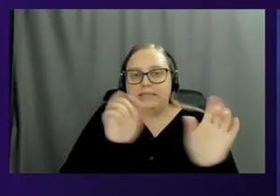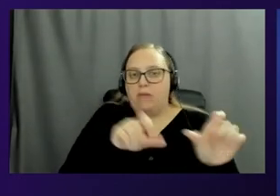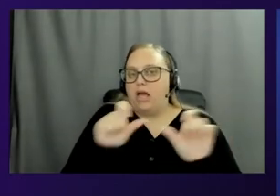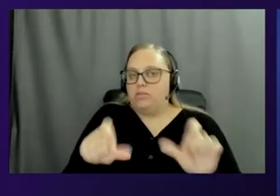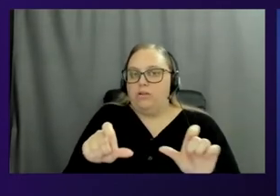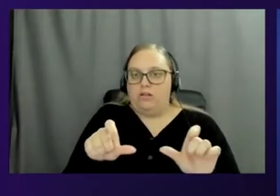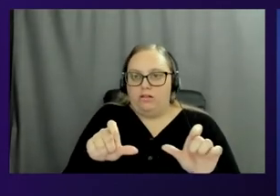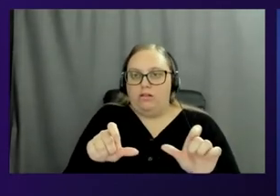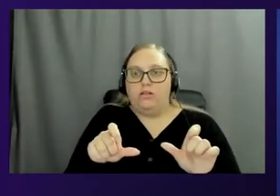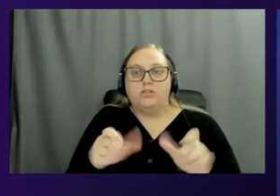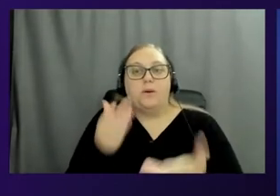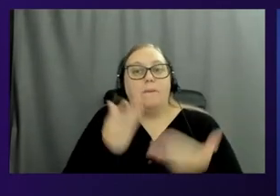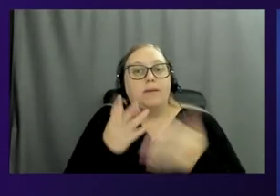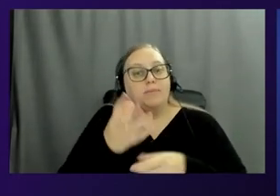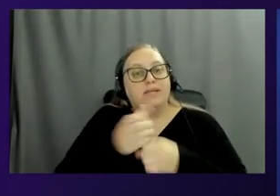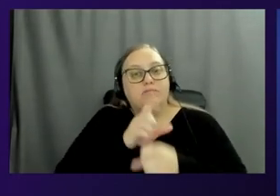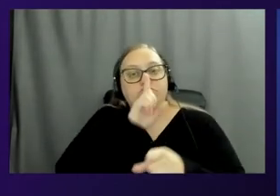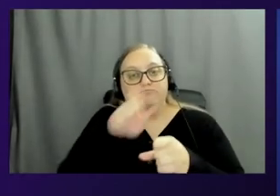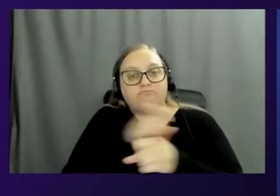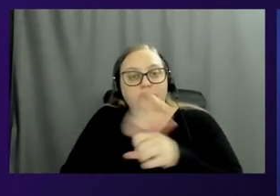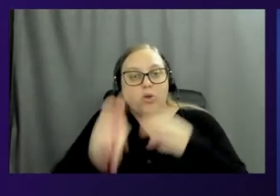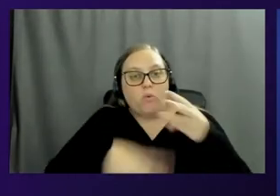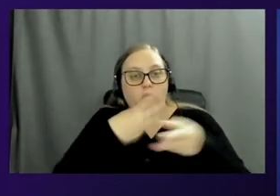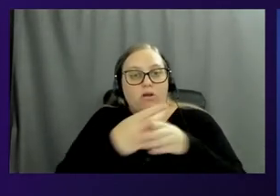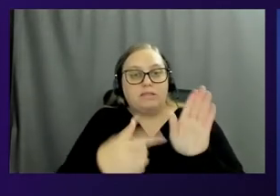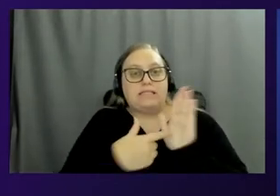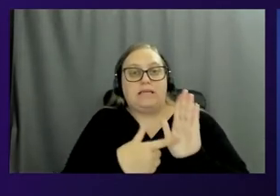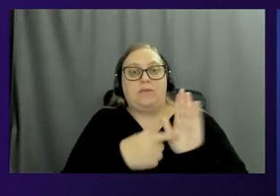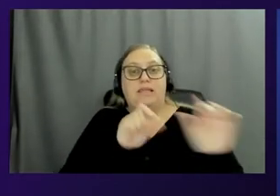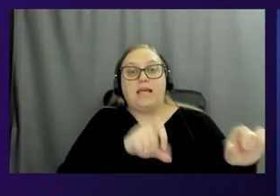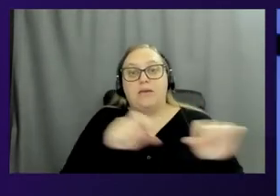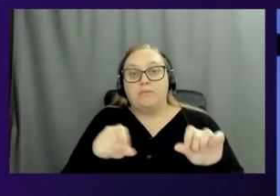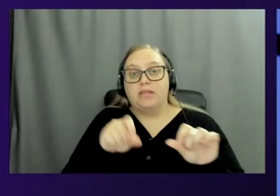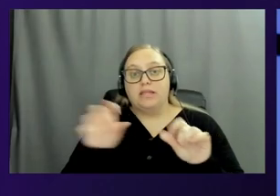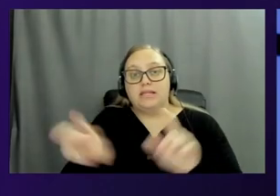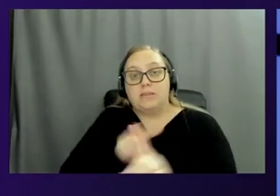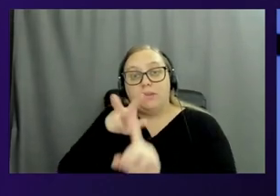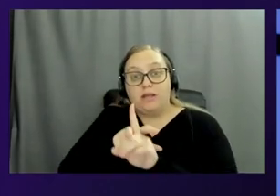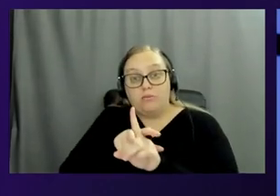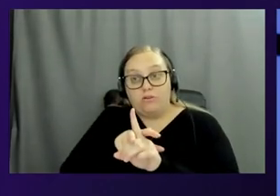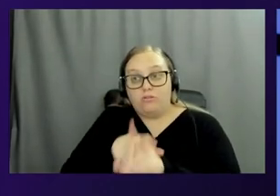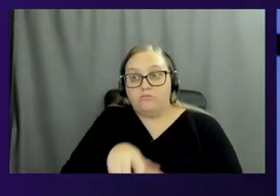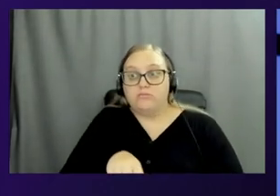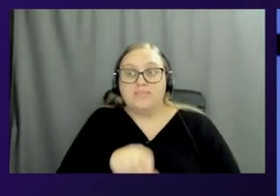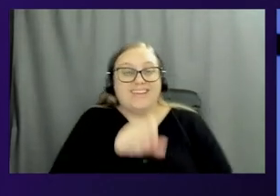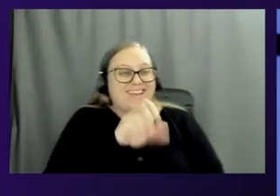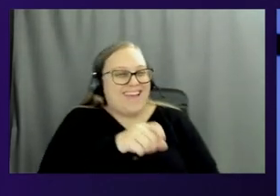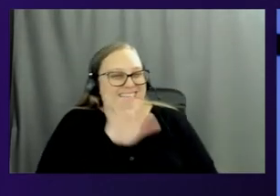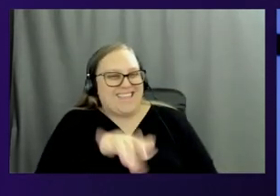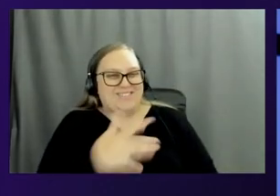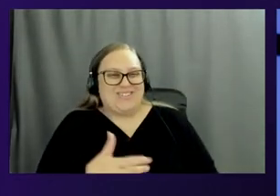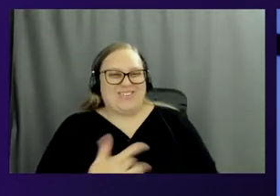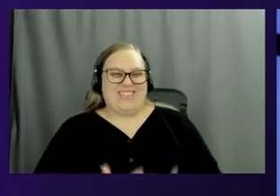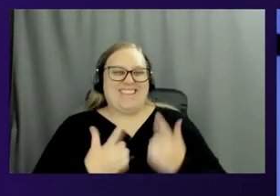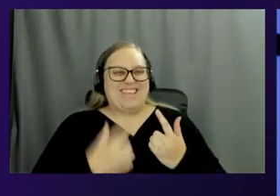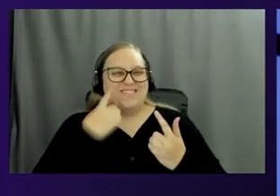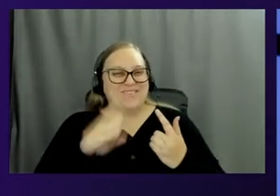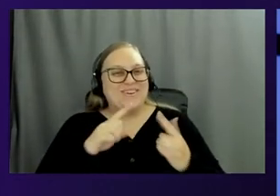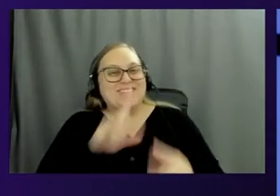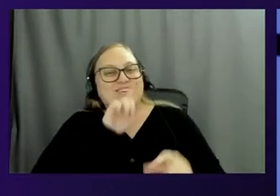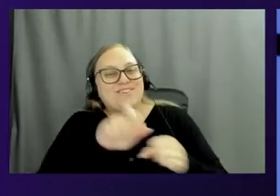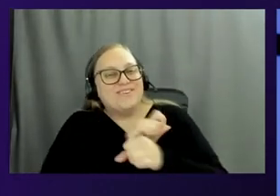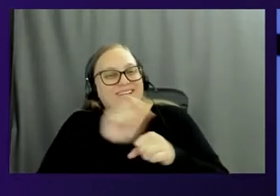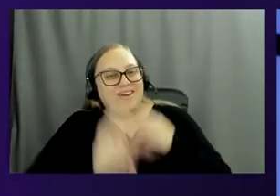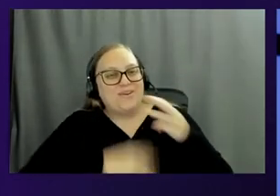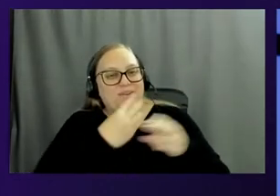get a real world, uh, example where the capability is applicable, right? Sure. That's, that's what we live for. The real world examples, you know, this is really where the